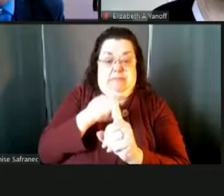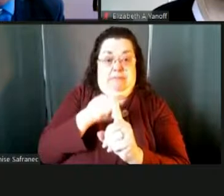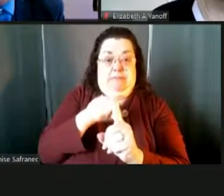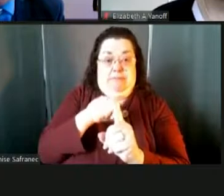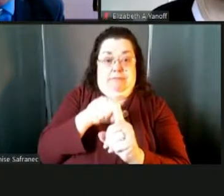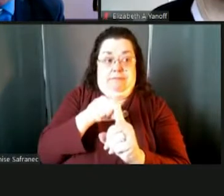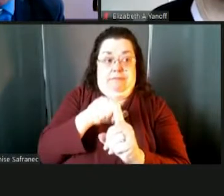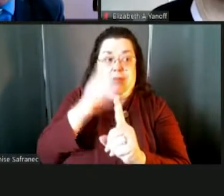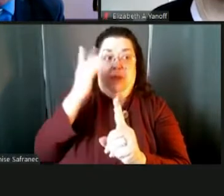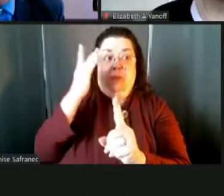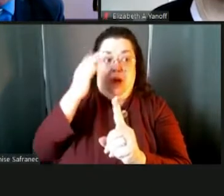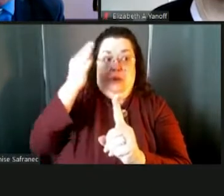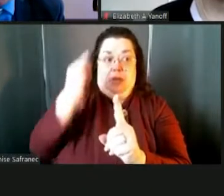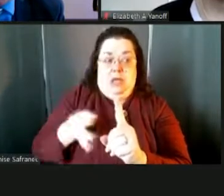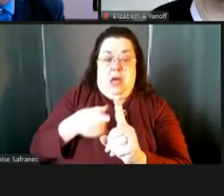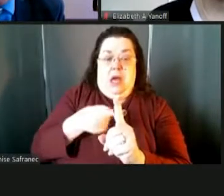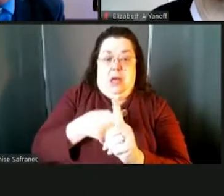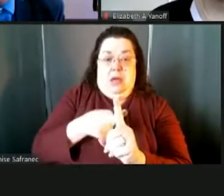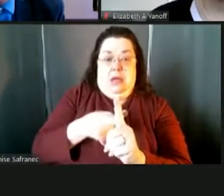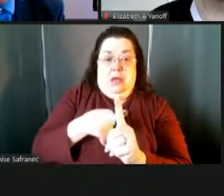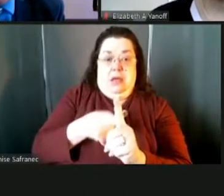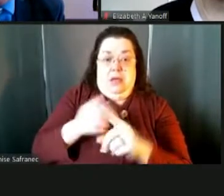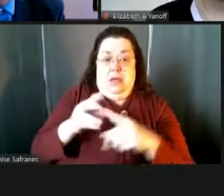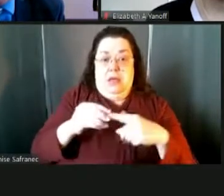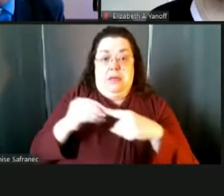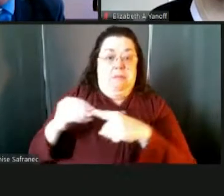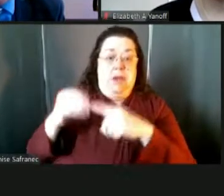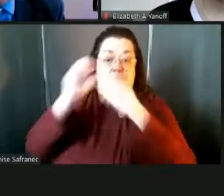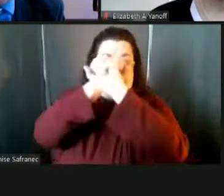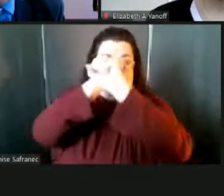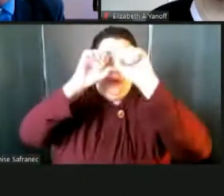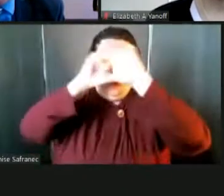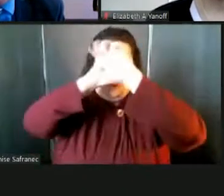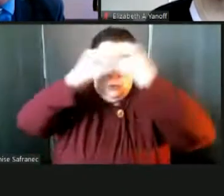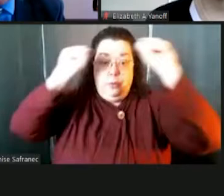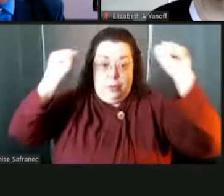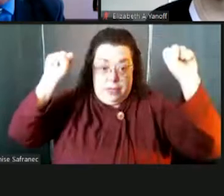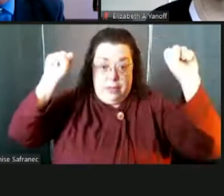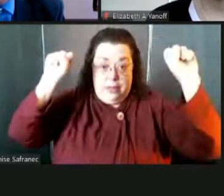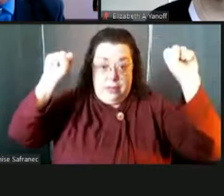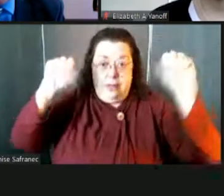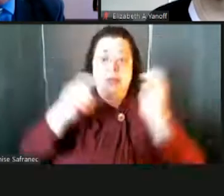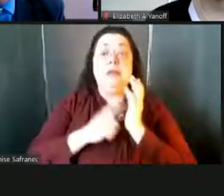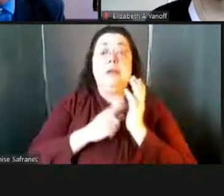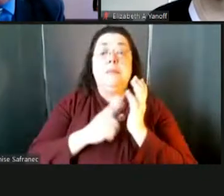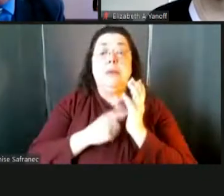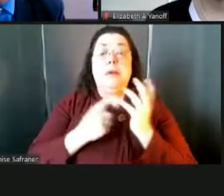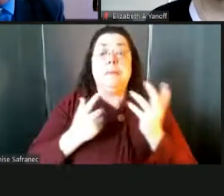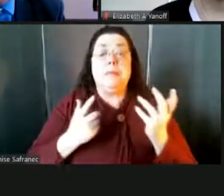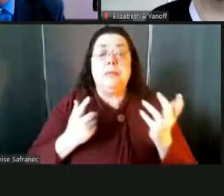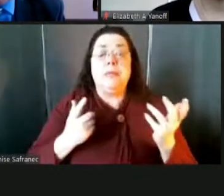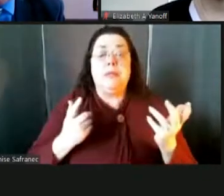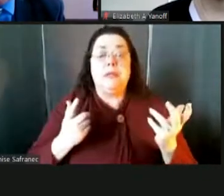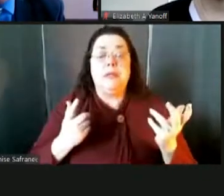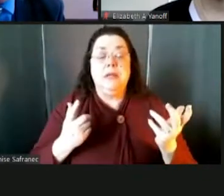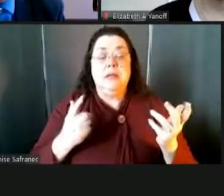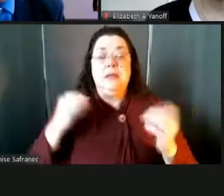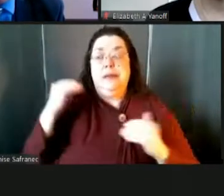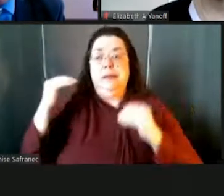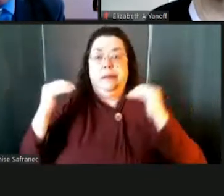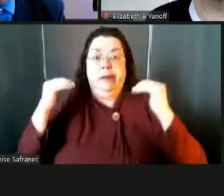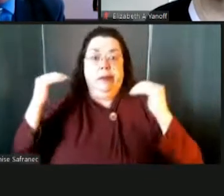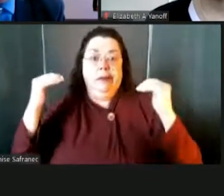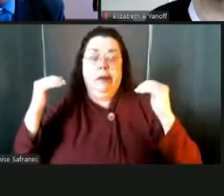uh, especially as a superintendent, I know Jeff would agree with that. Uh, you know, there are times where, you know, the adults are